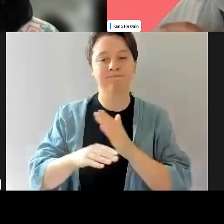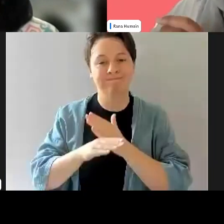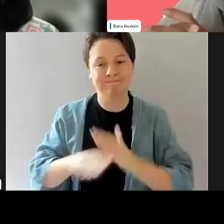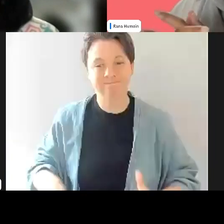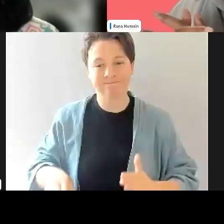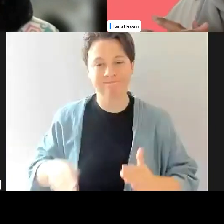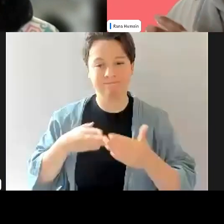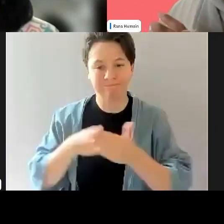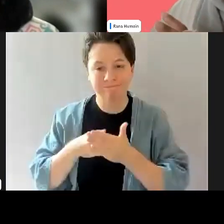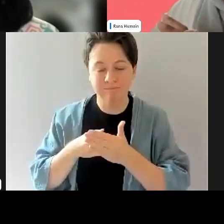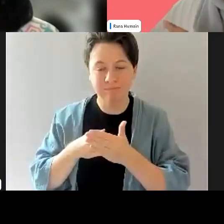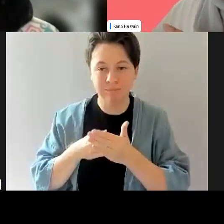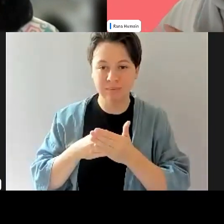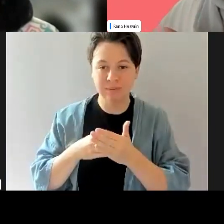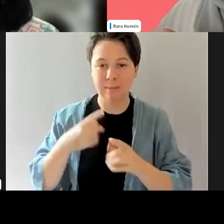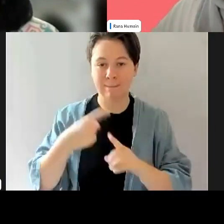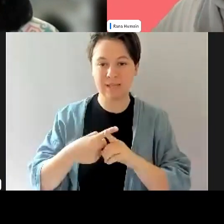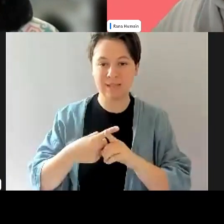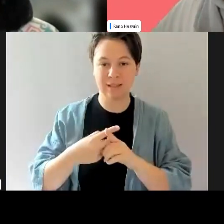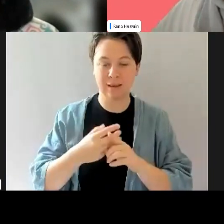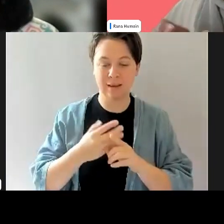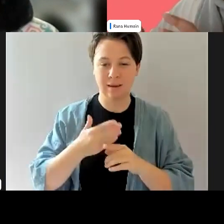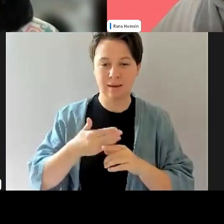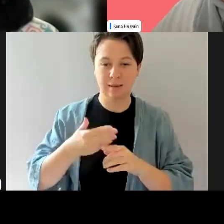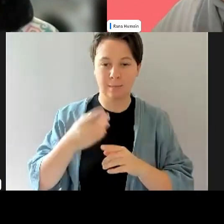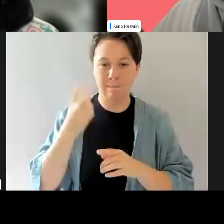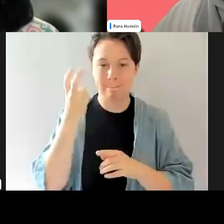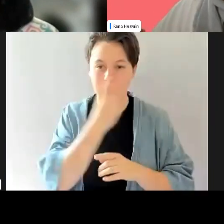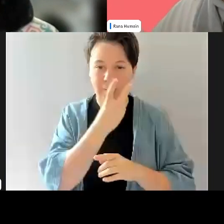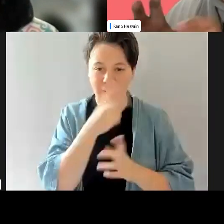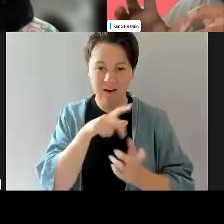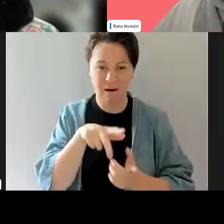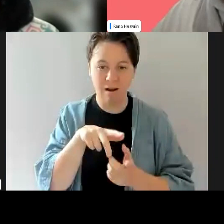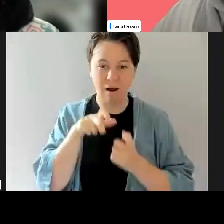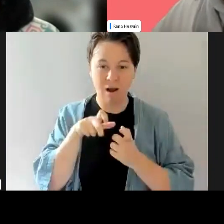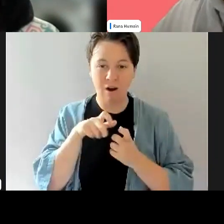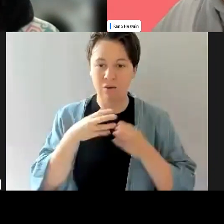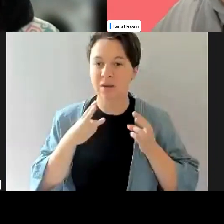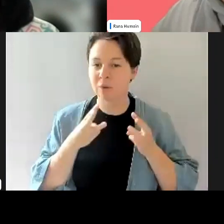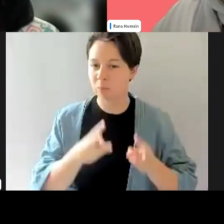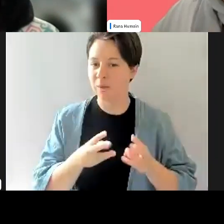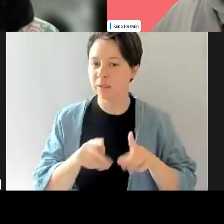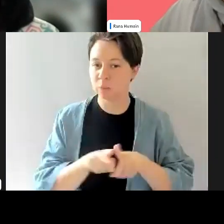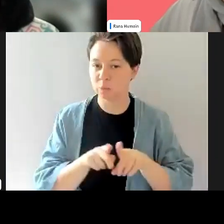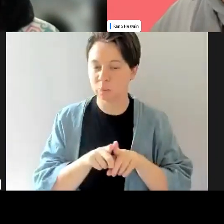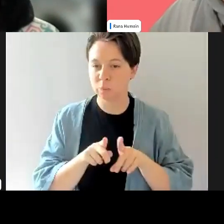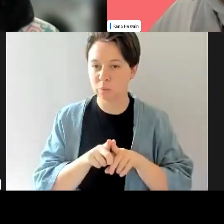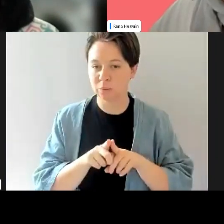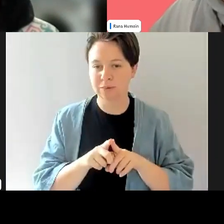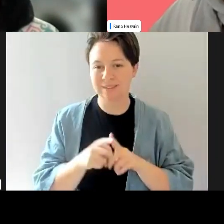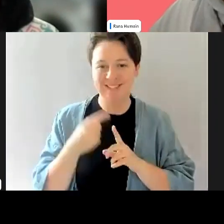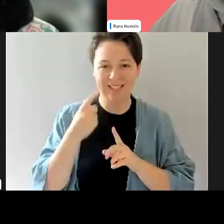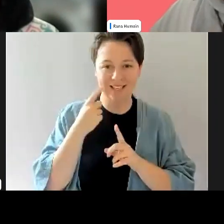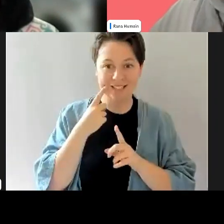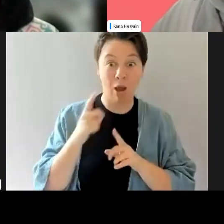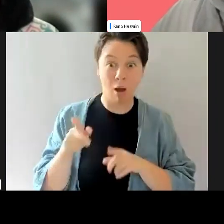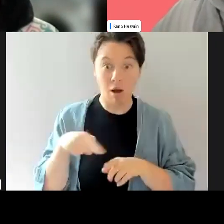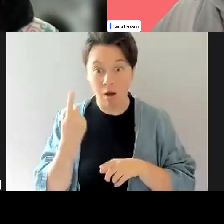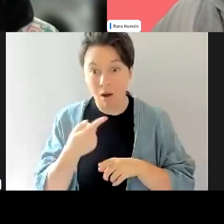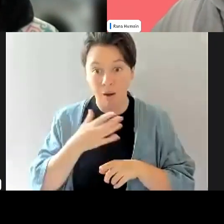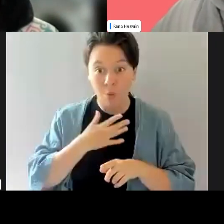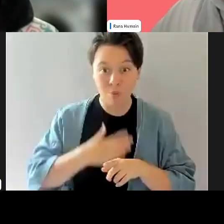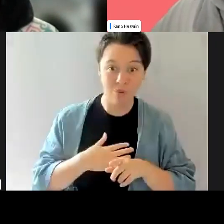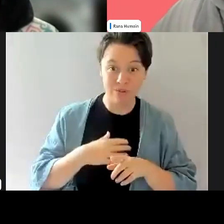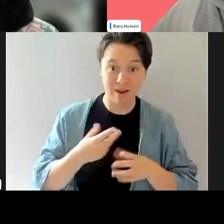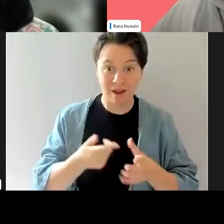hiring mechanisms. And I think it's really easy for people to want answers right now in this, um, zoom panel. And I